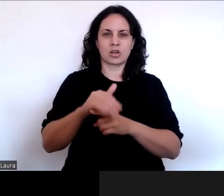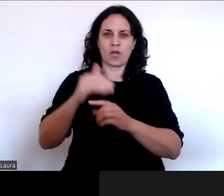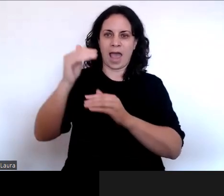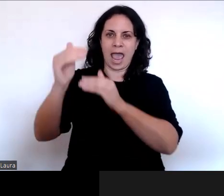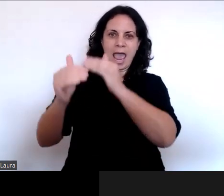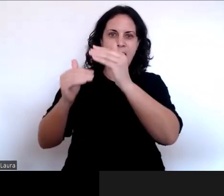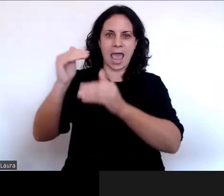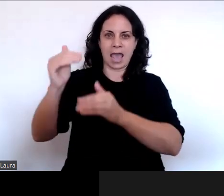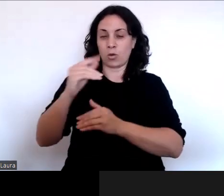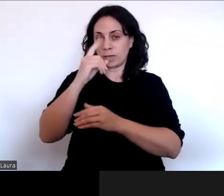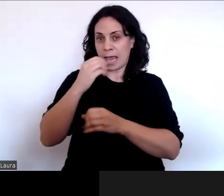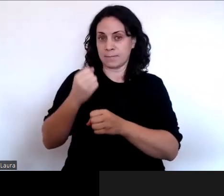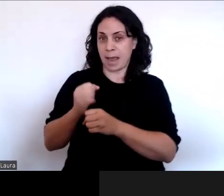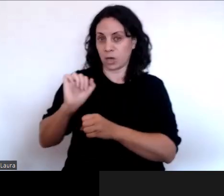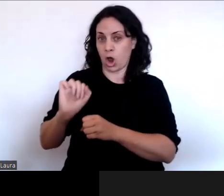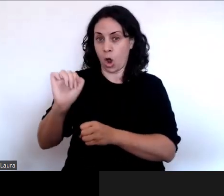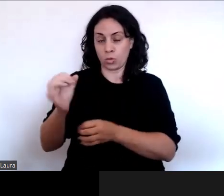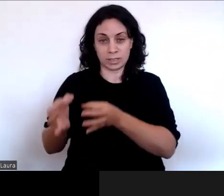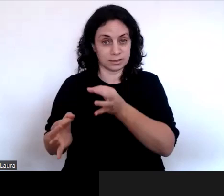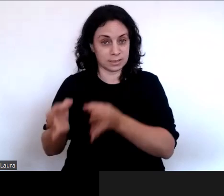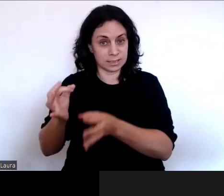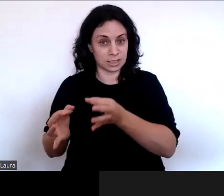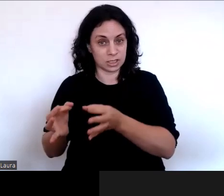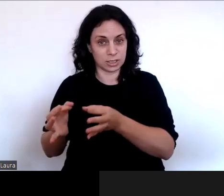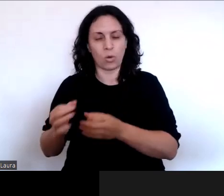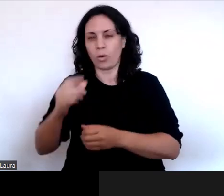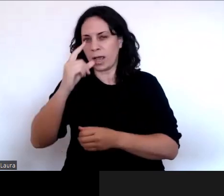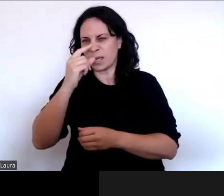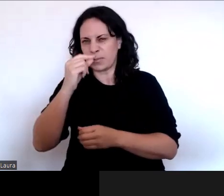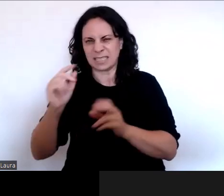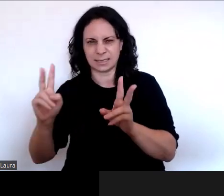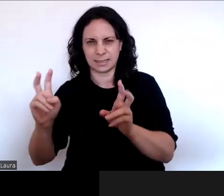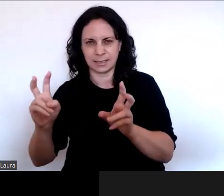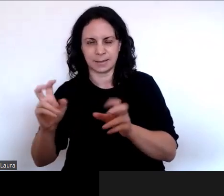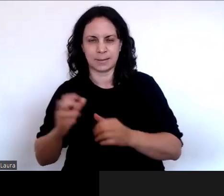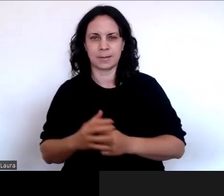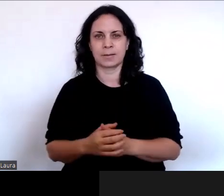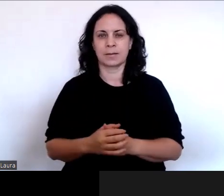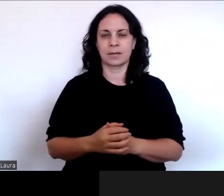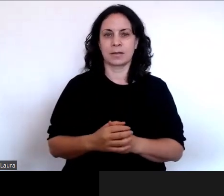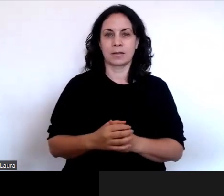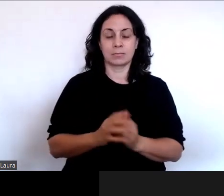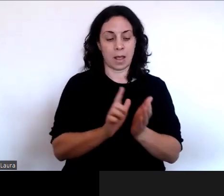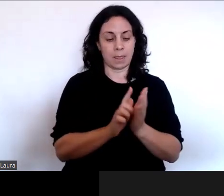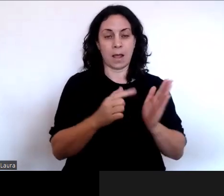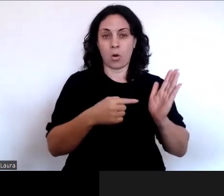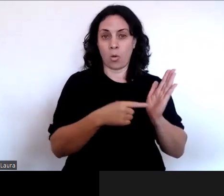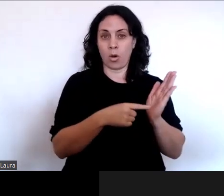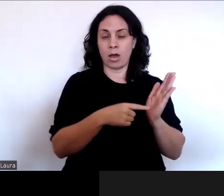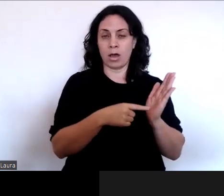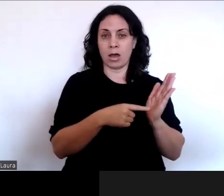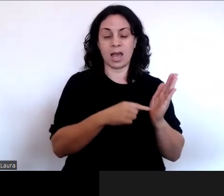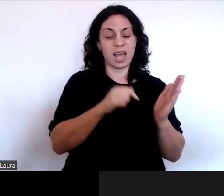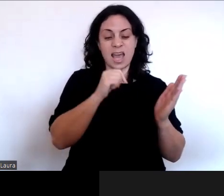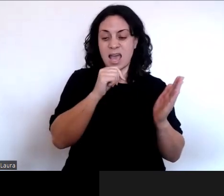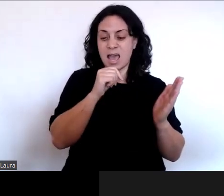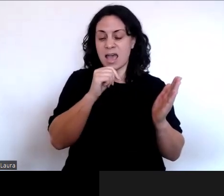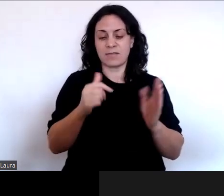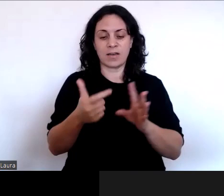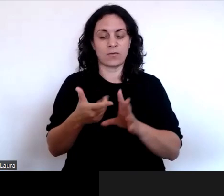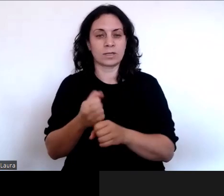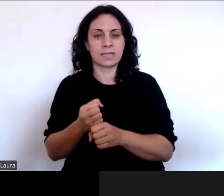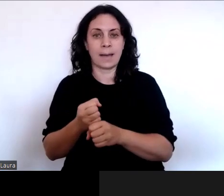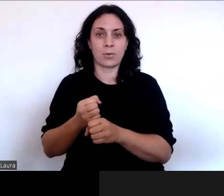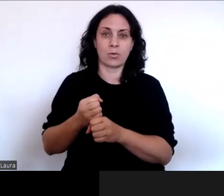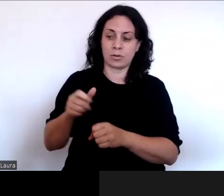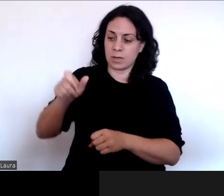As the name suggests, we're considering how the law should respond when an adult's decision